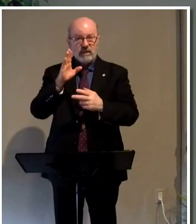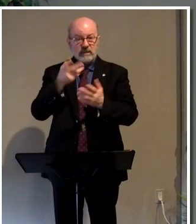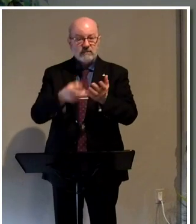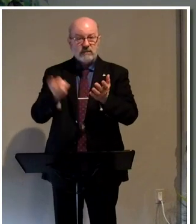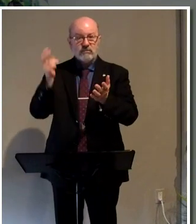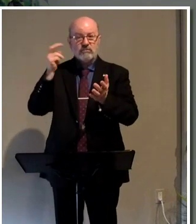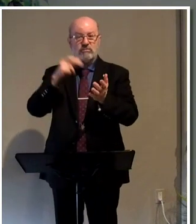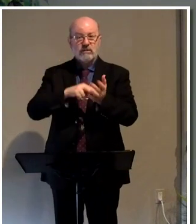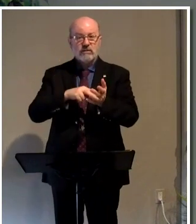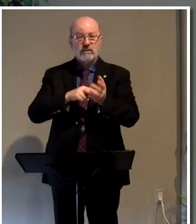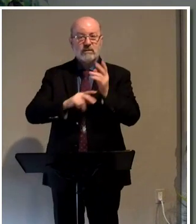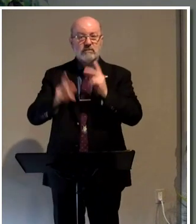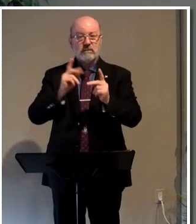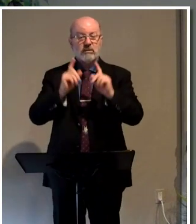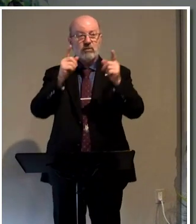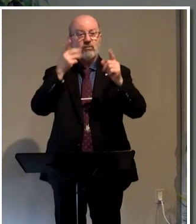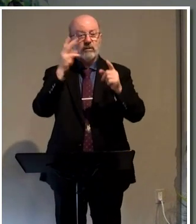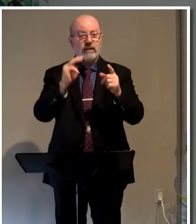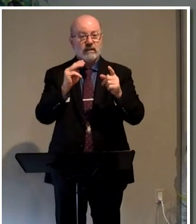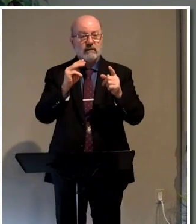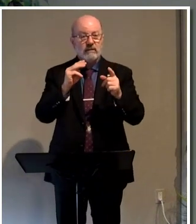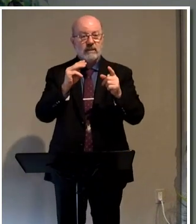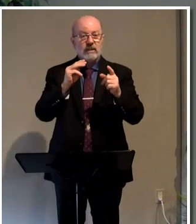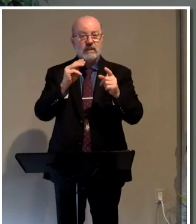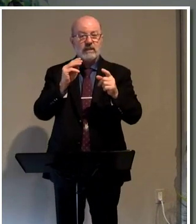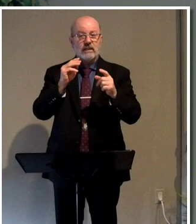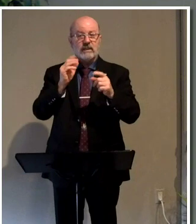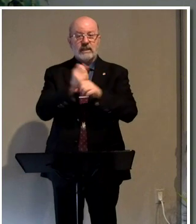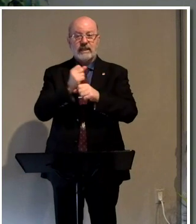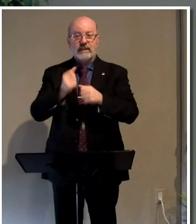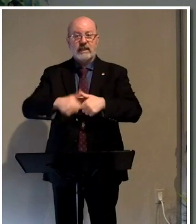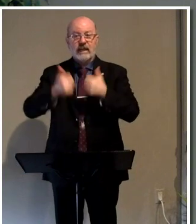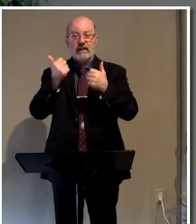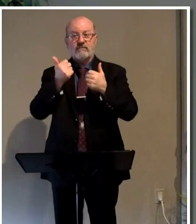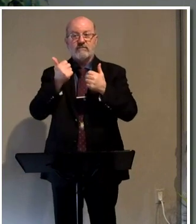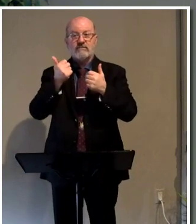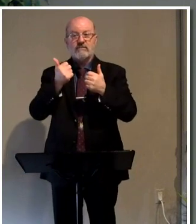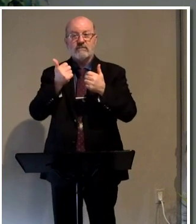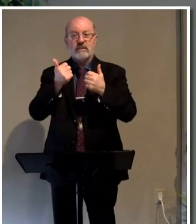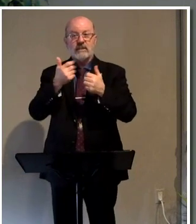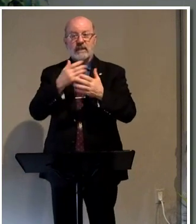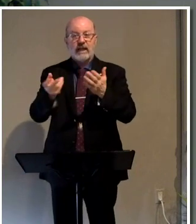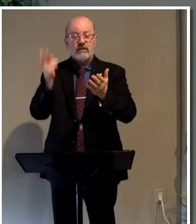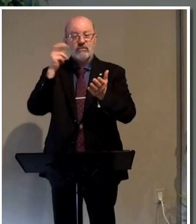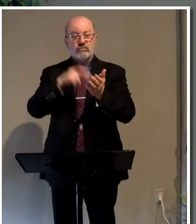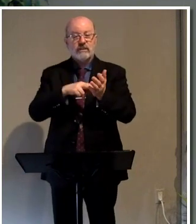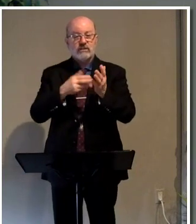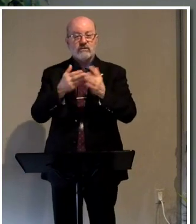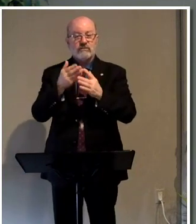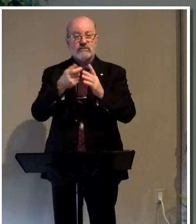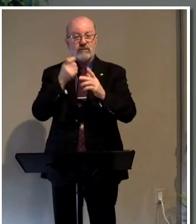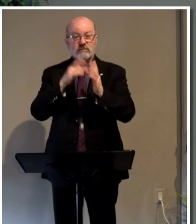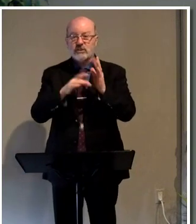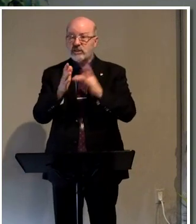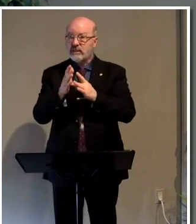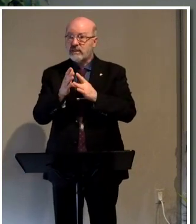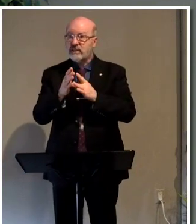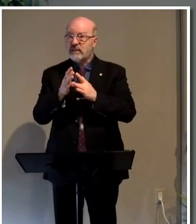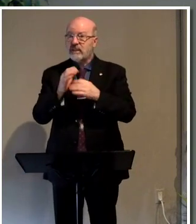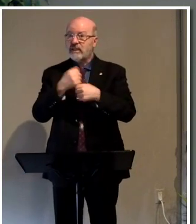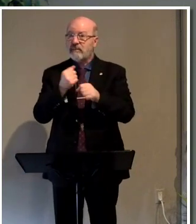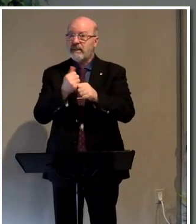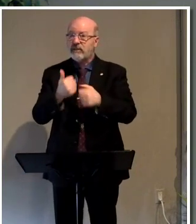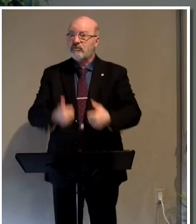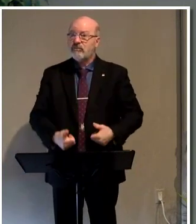And so those who come to him, they get the life and the resurrection from Jesus and are made into